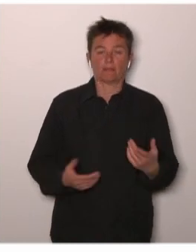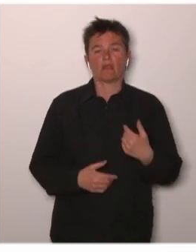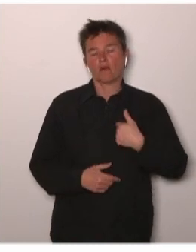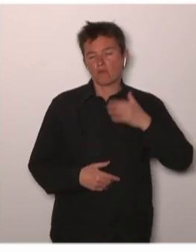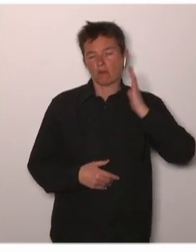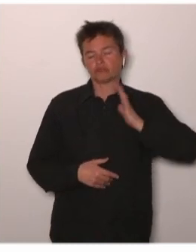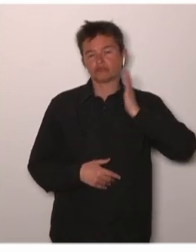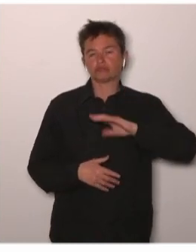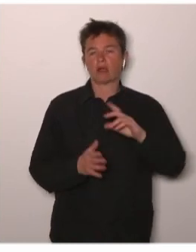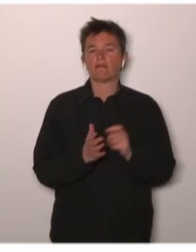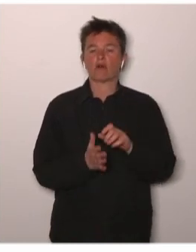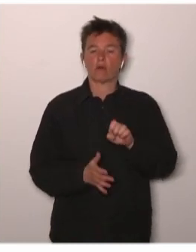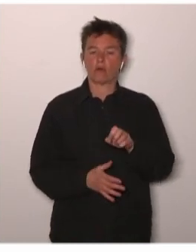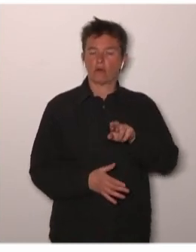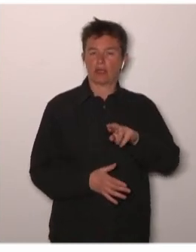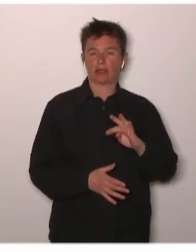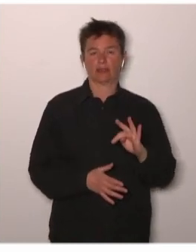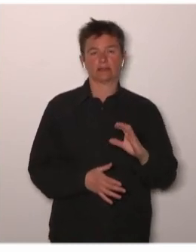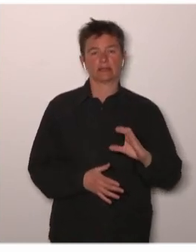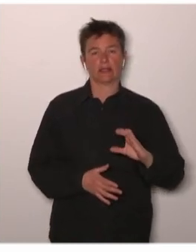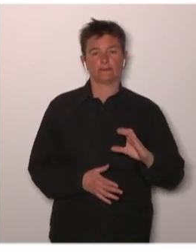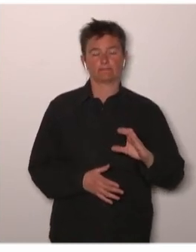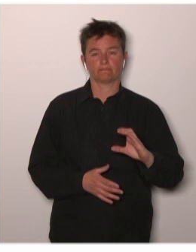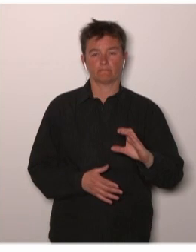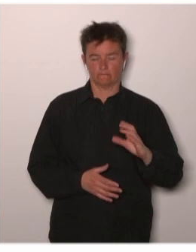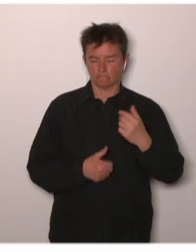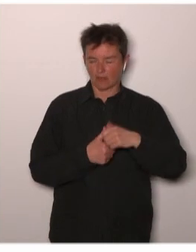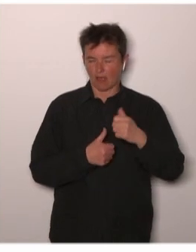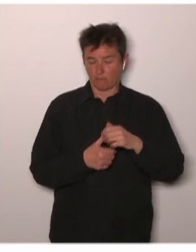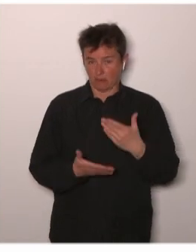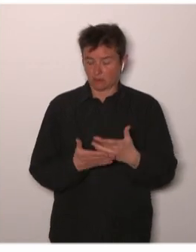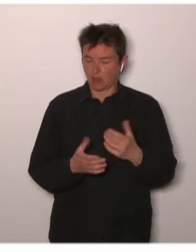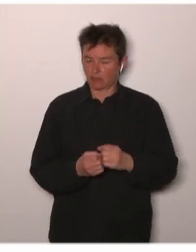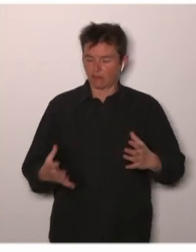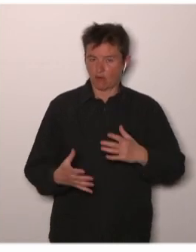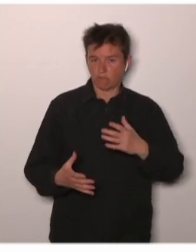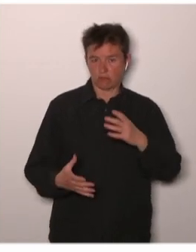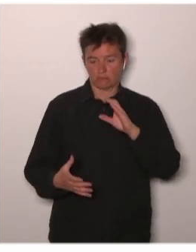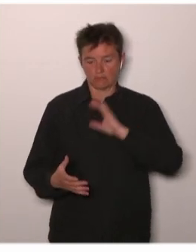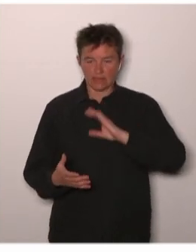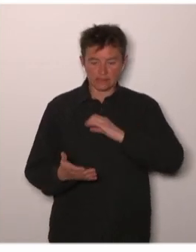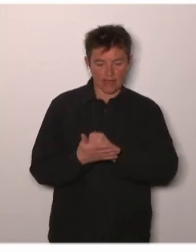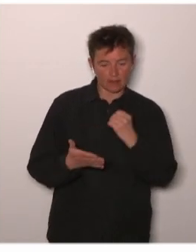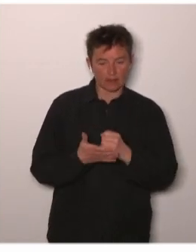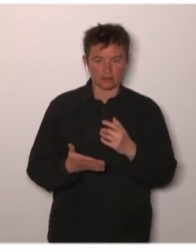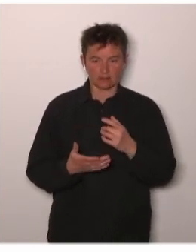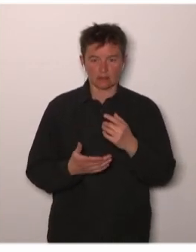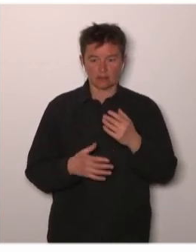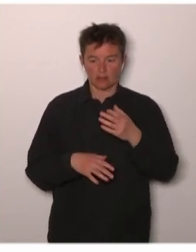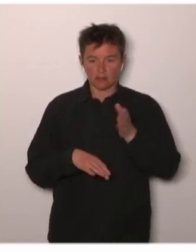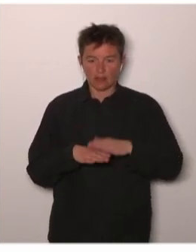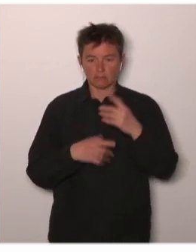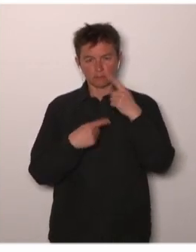ago we used to activate extremely rapidly this type of trials based on all chemotherapy. I can remember cisplatine post-op